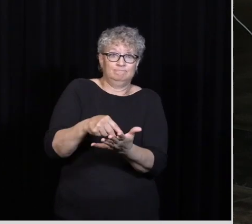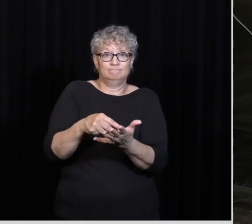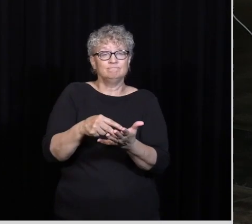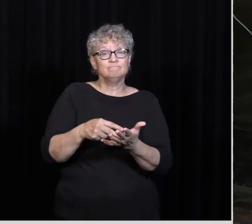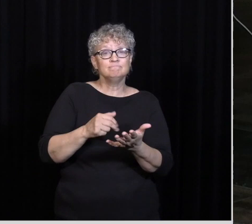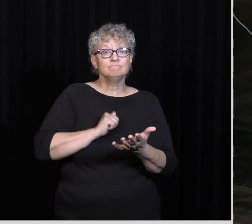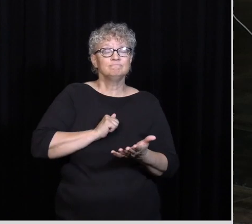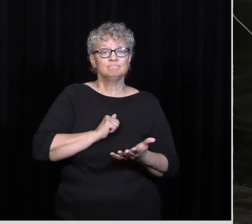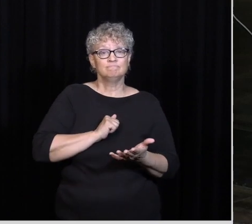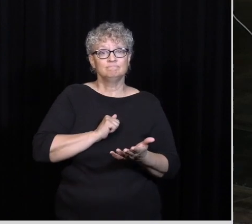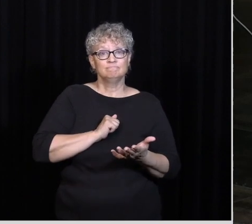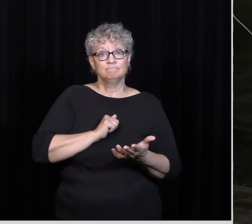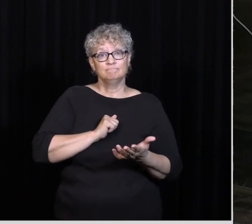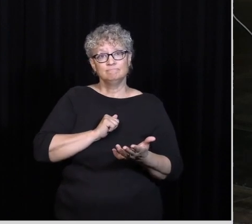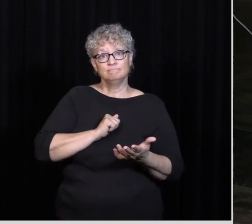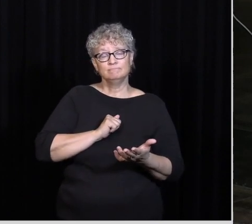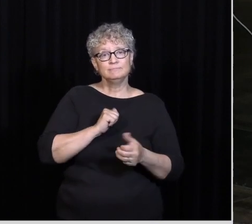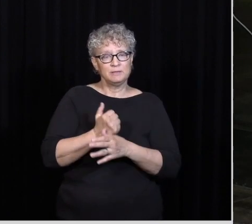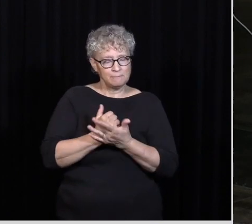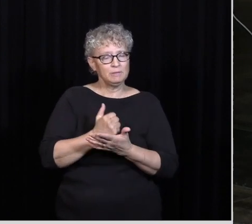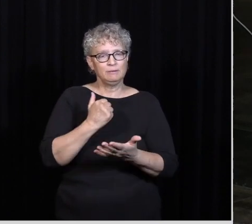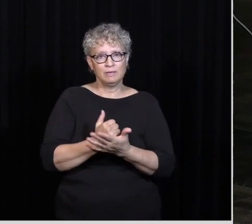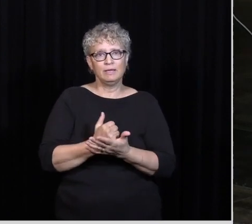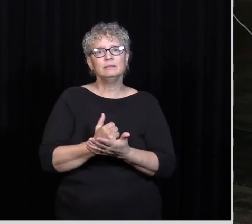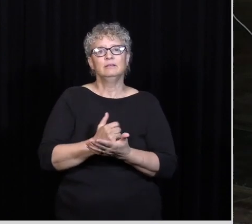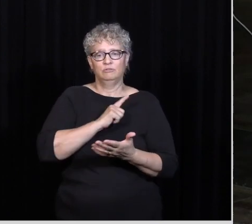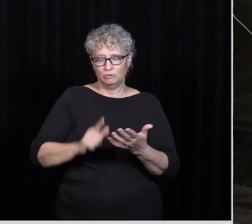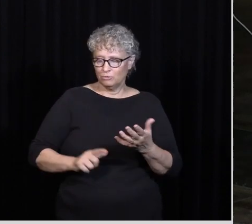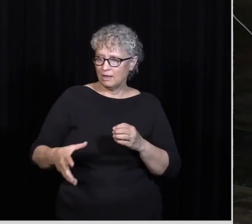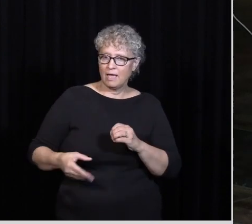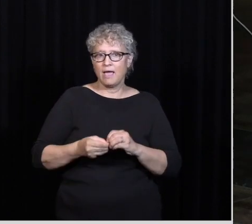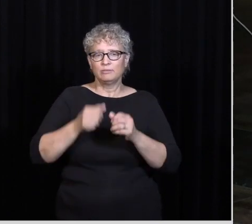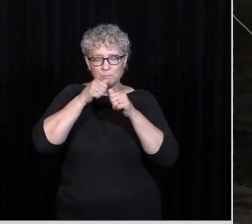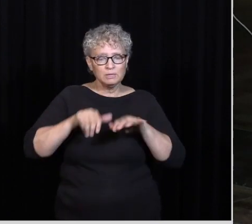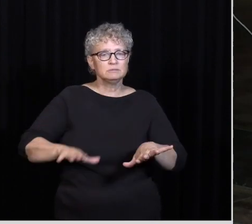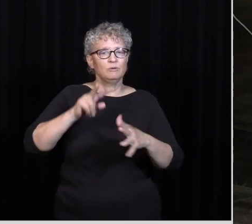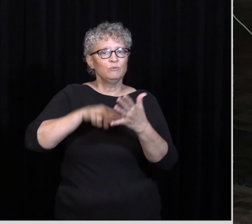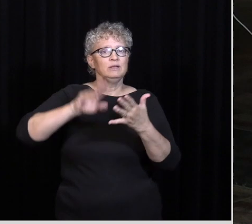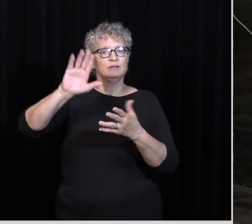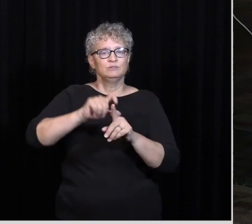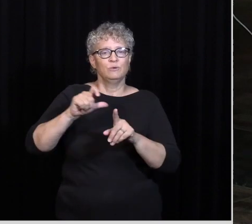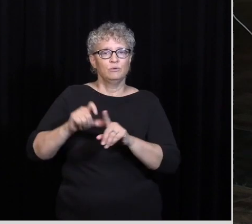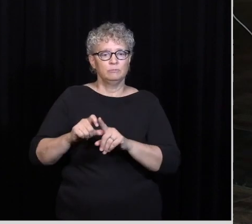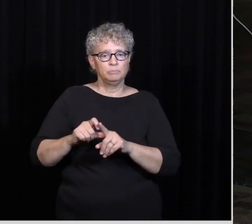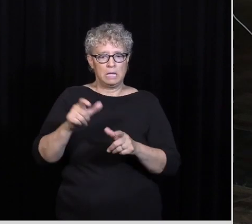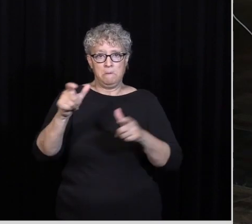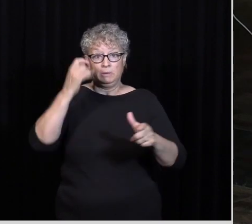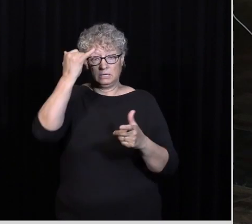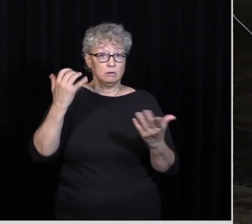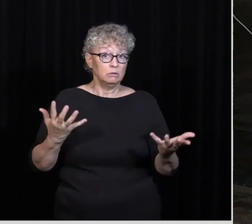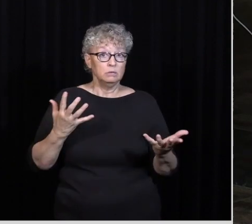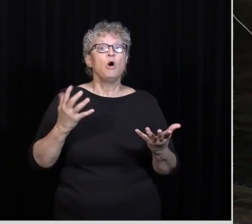the dead Amen and amen May the Lord add to the blessing Of the reading of His word And so again Big idea Only Jesus